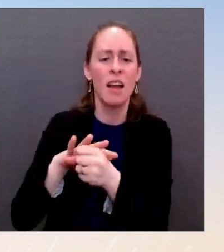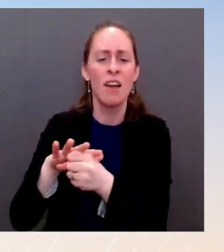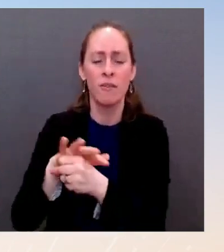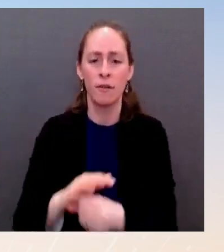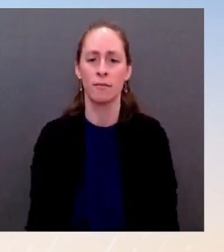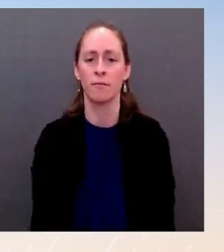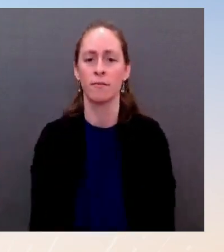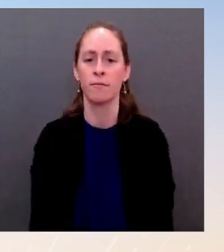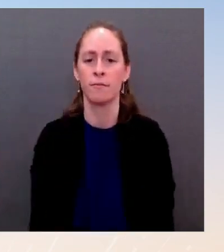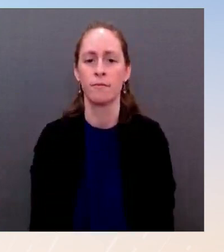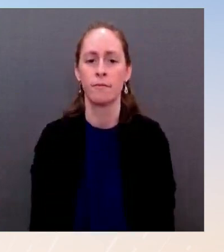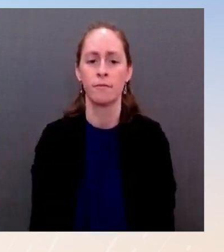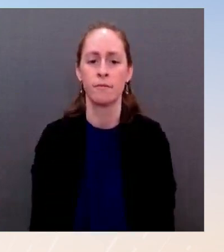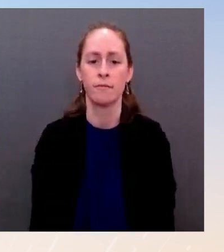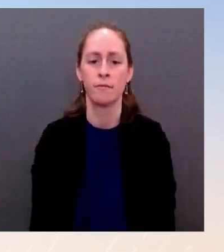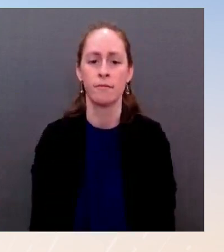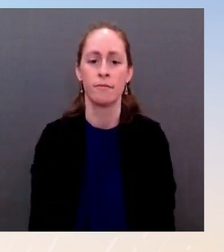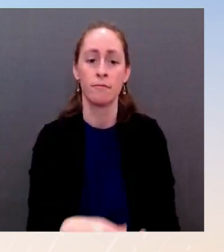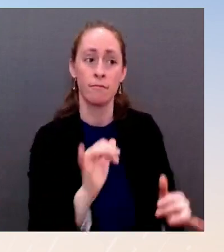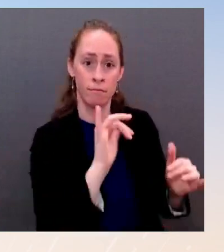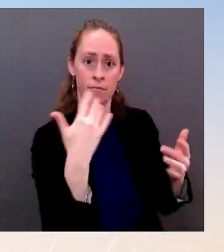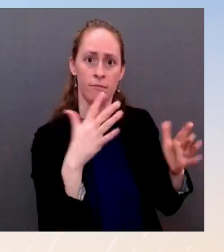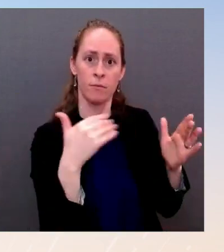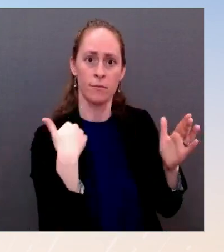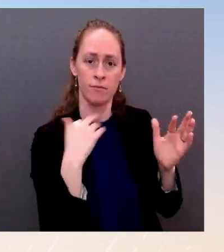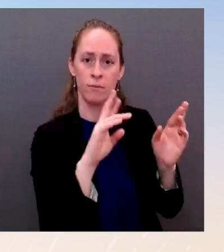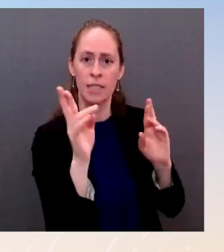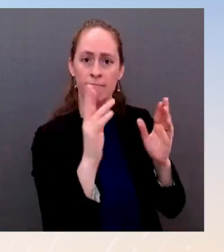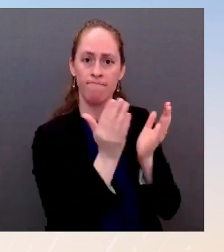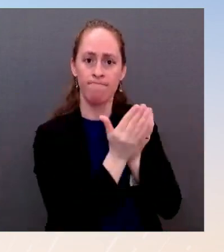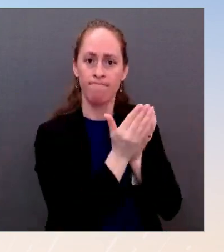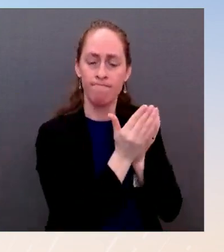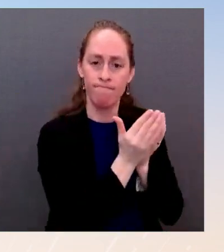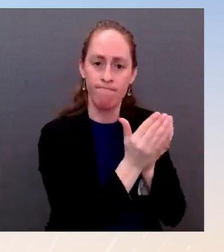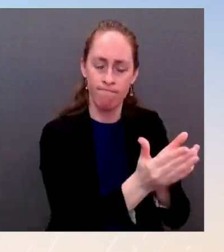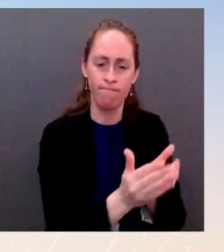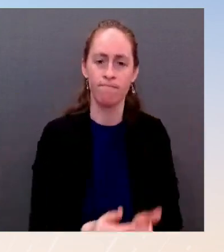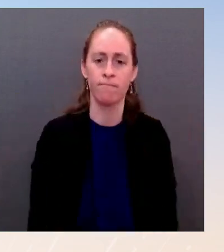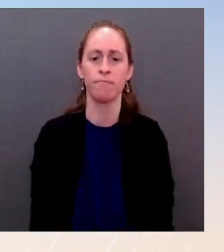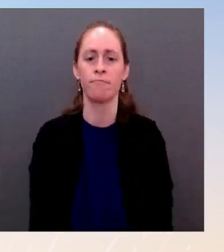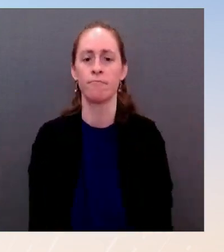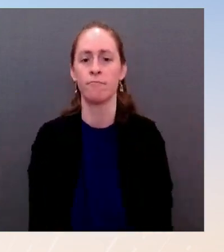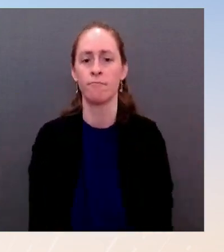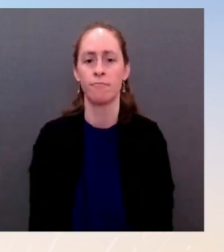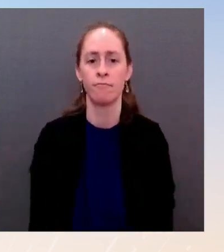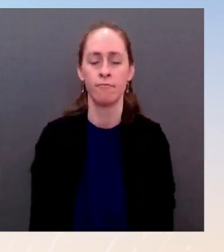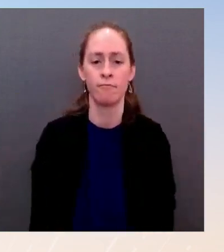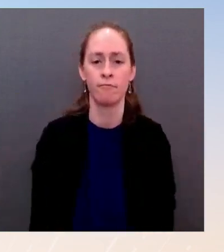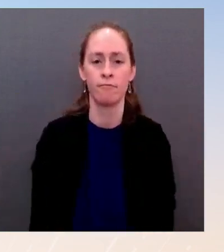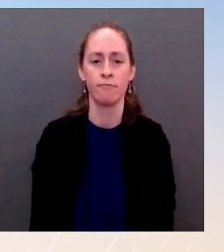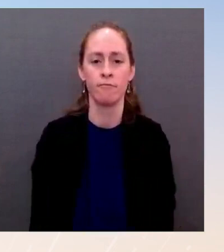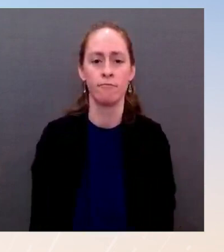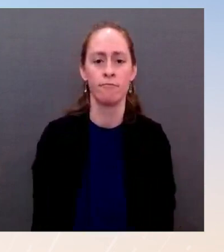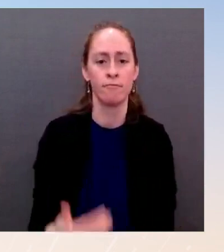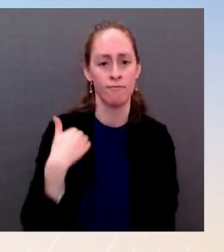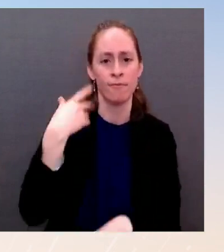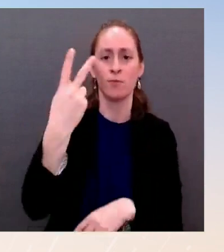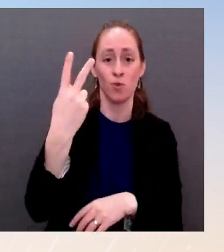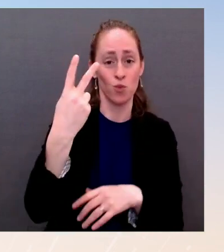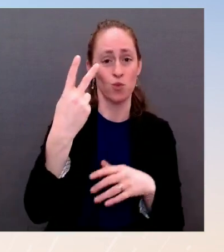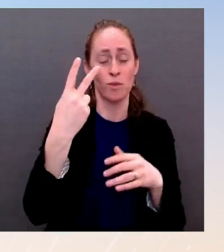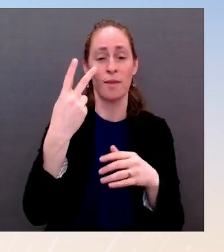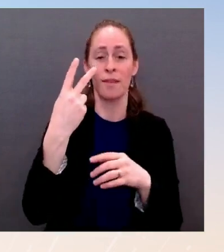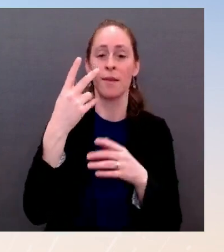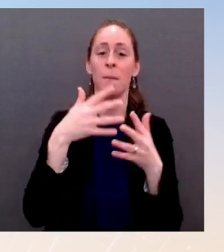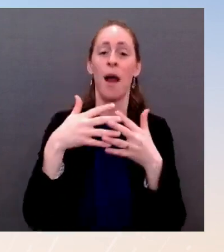actually flew the NATO flag as well as the American flag, that we have been forward-leaning and robust in defending and reassuring our NATO